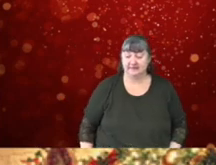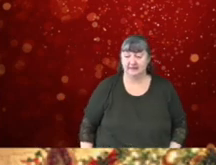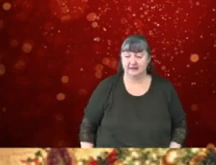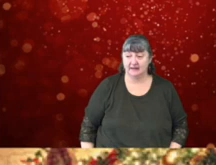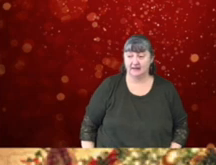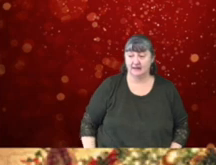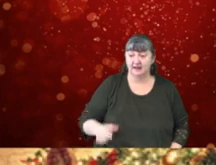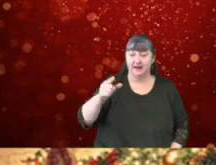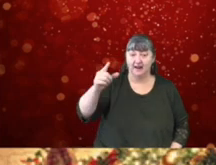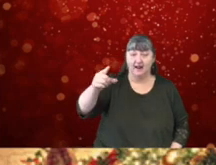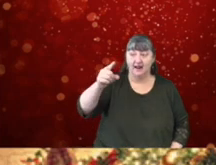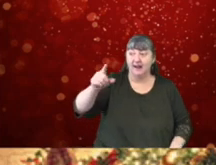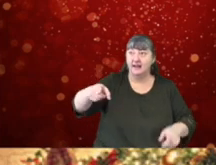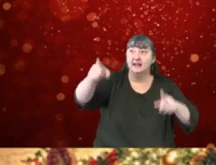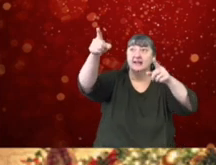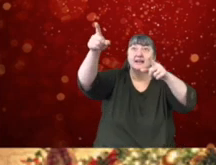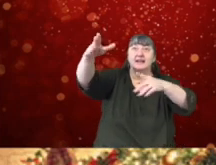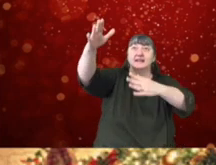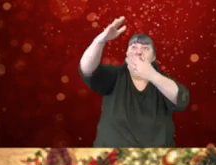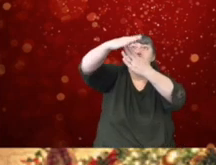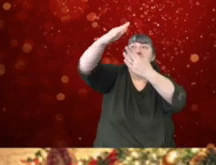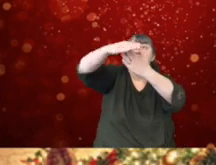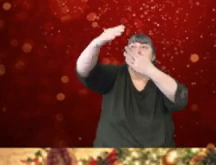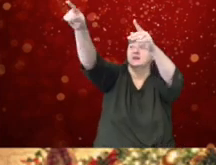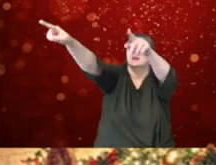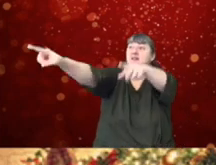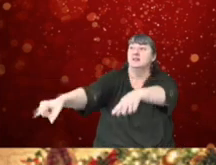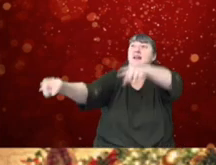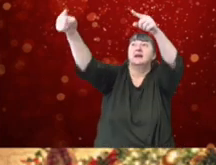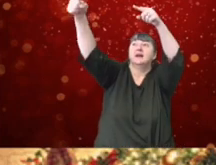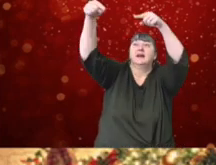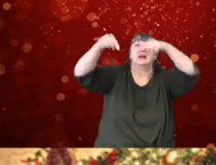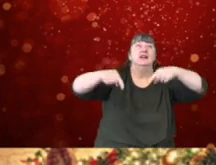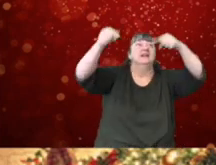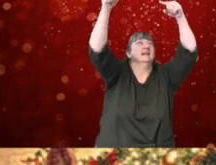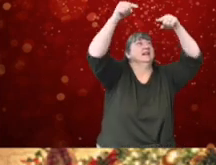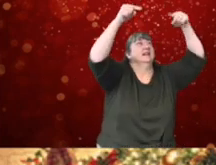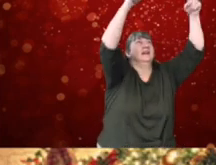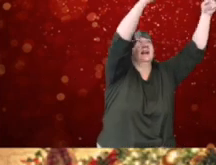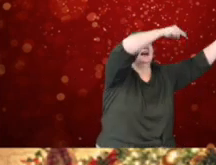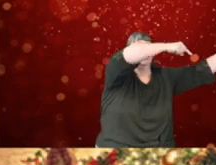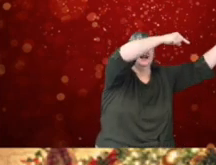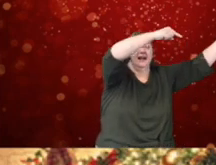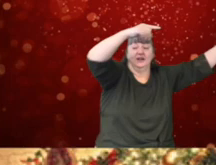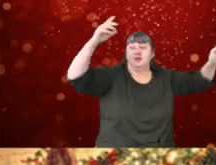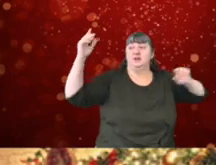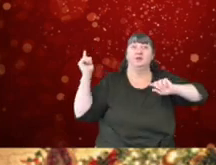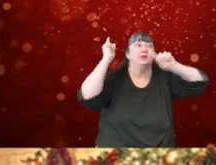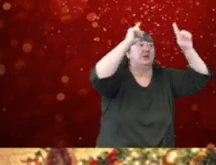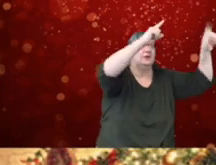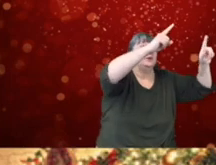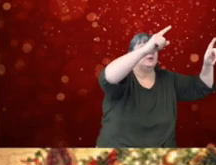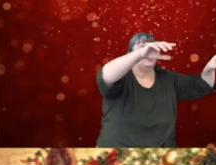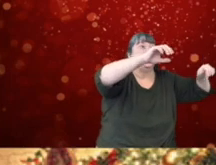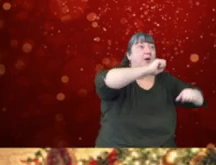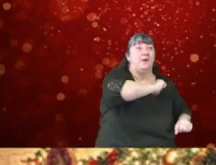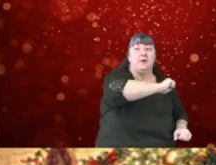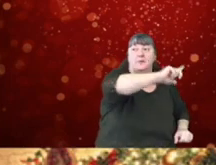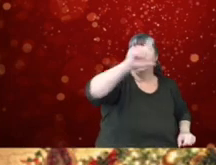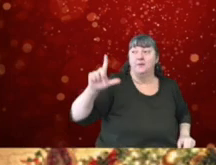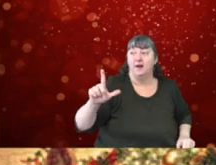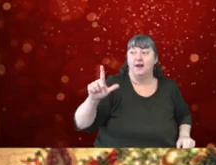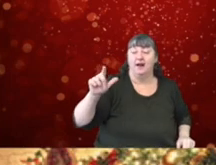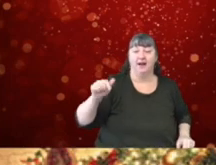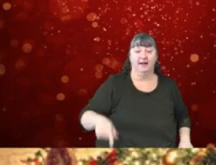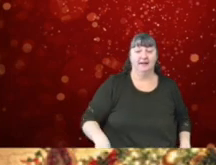To the top of the porch, to the top of the wall, now dash away, dash away, dash away all. As drive